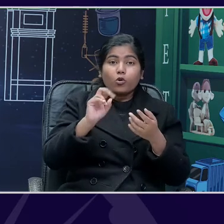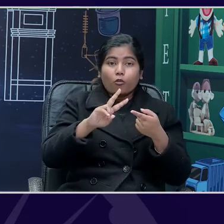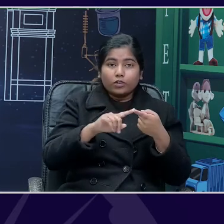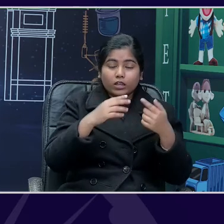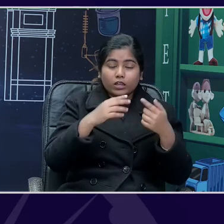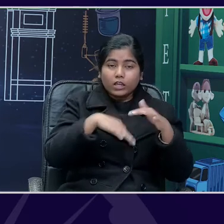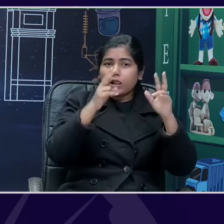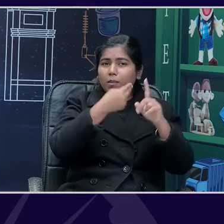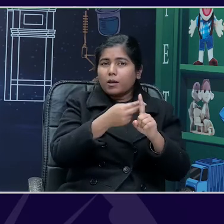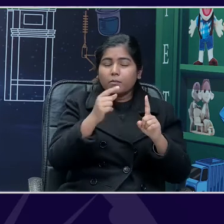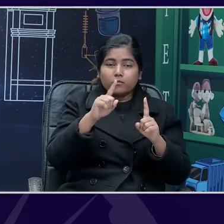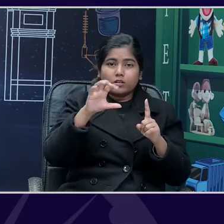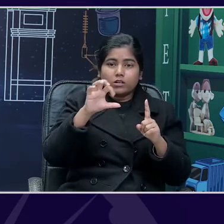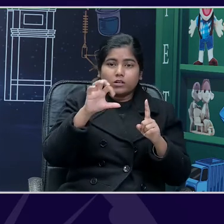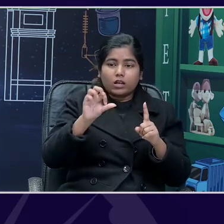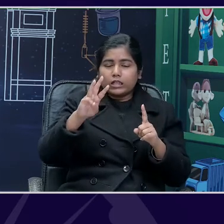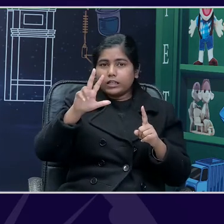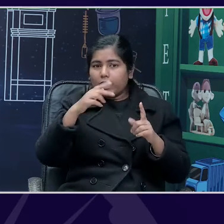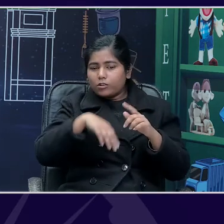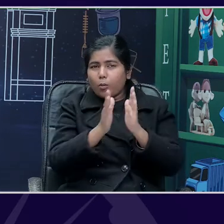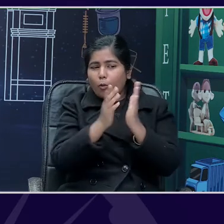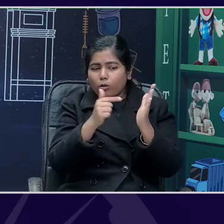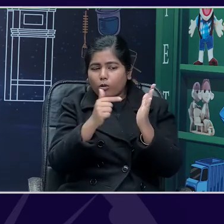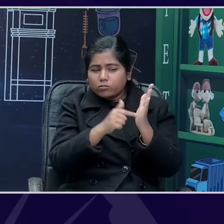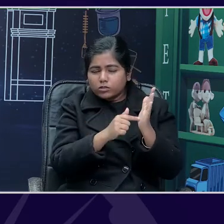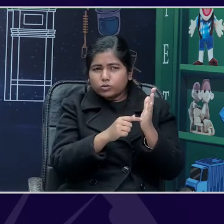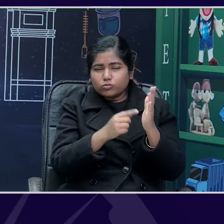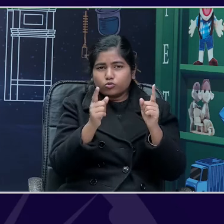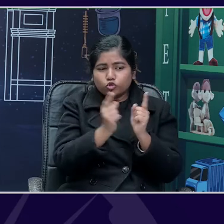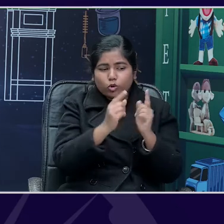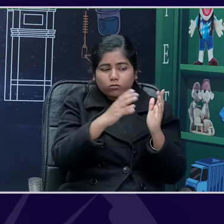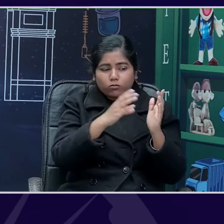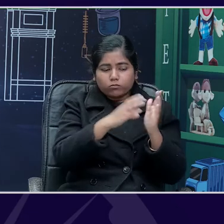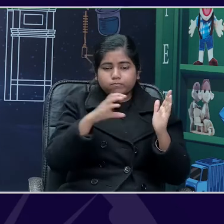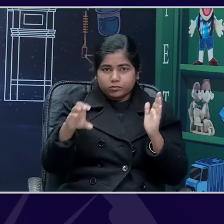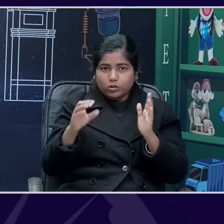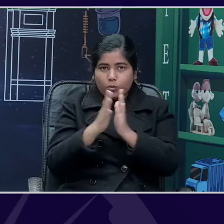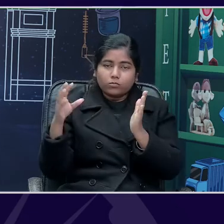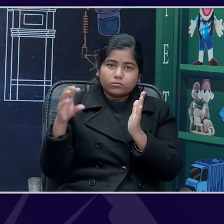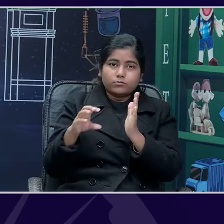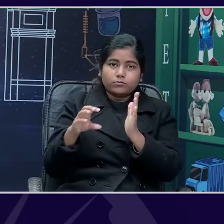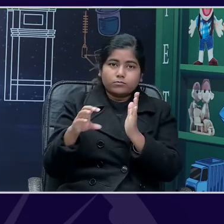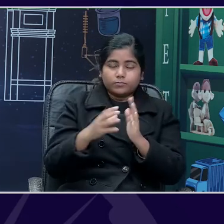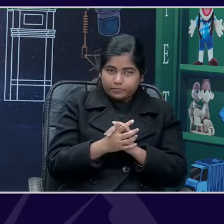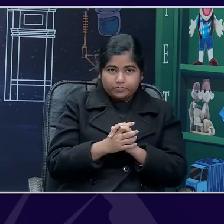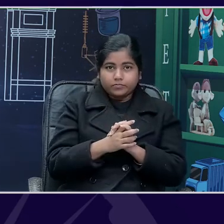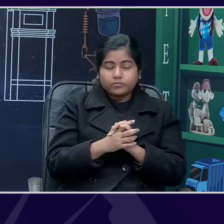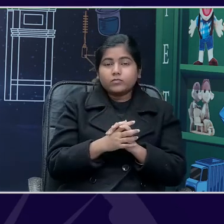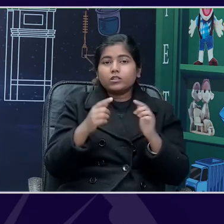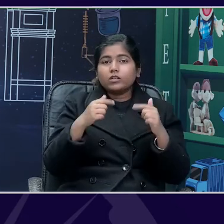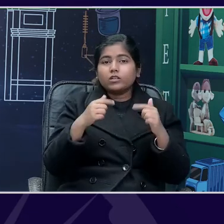and it's a very short part that's taken from it and incorporated in our textbook. It's about